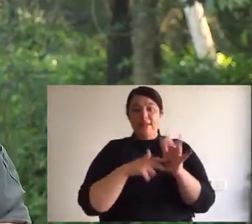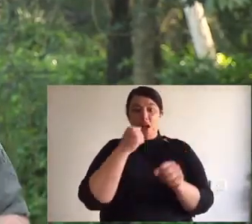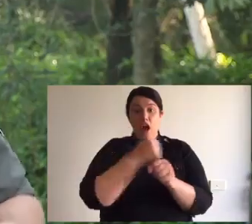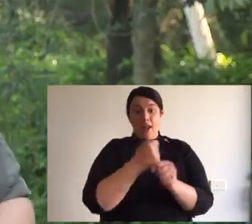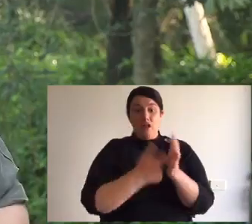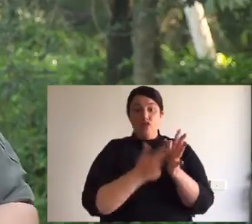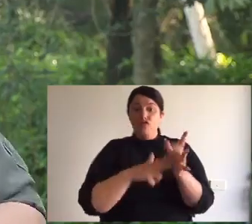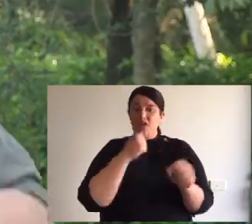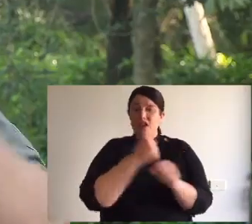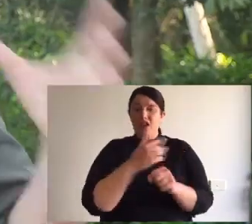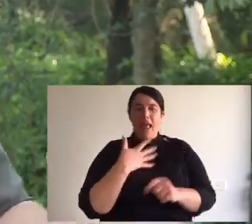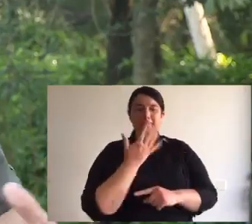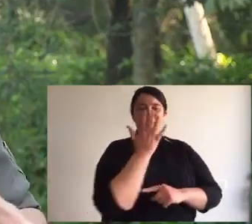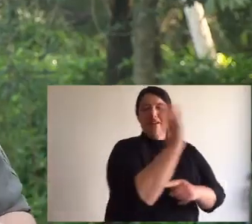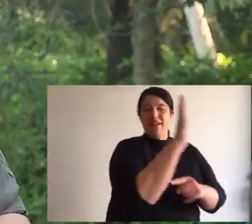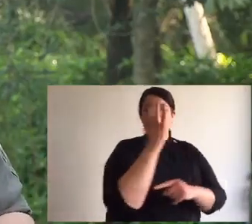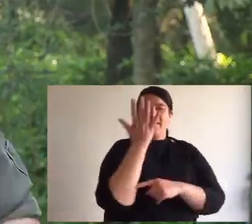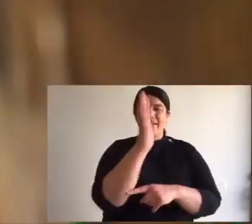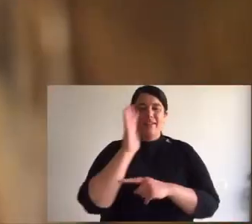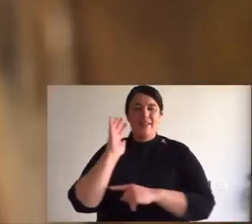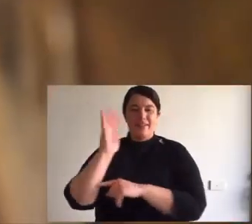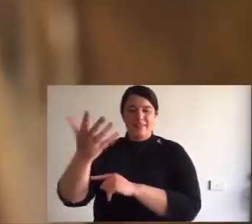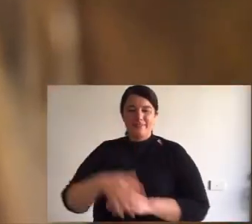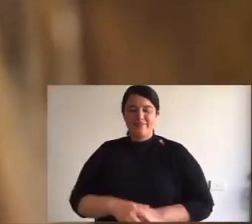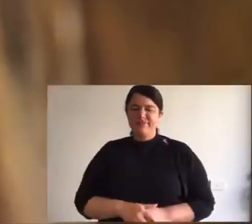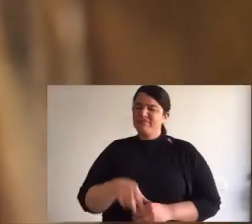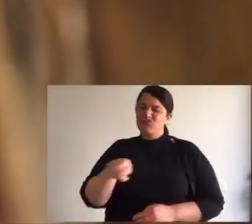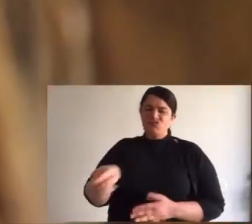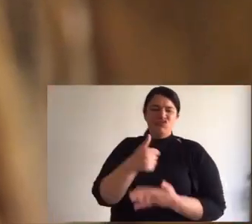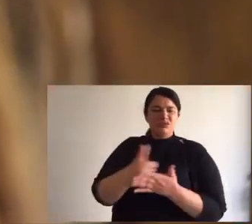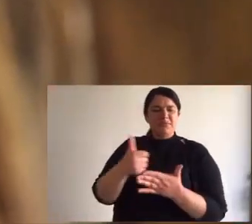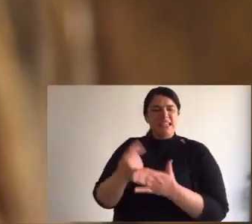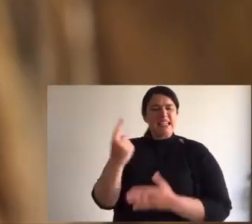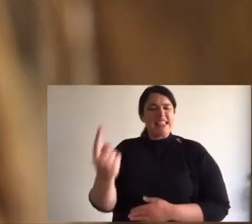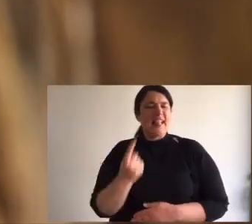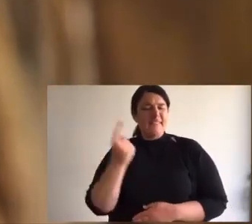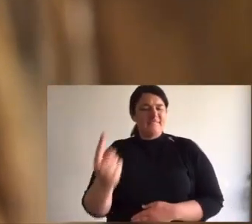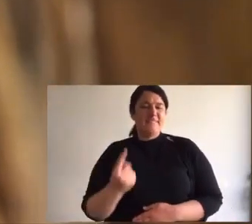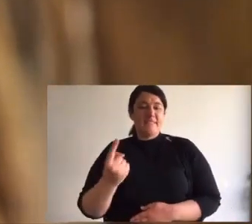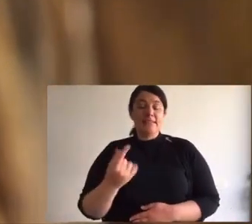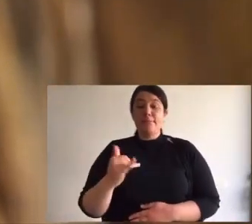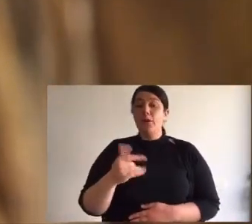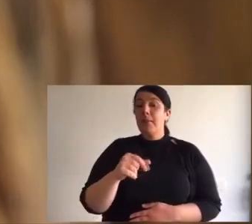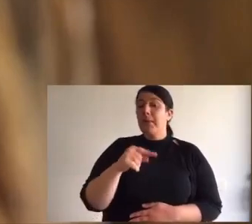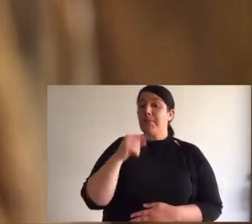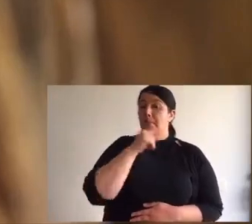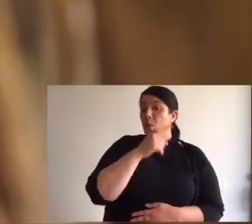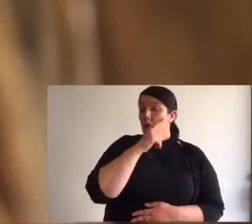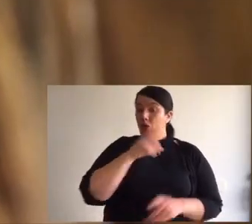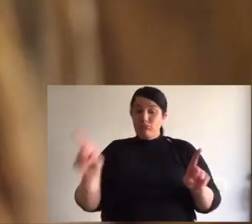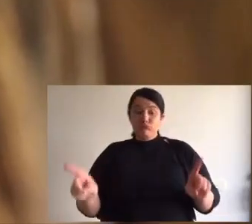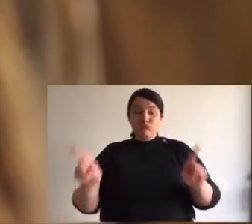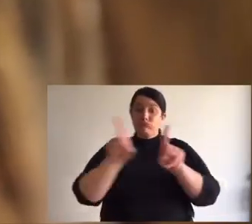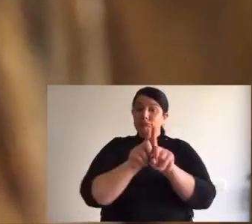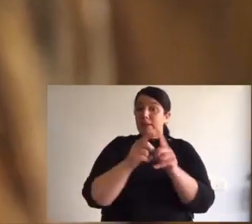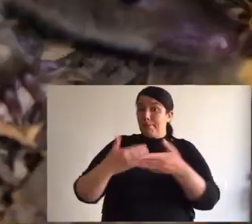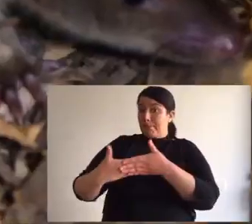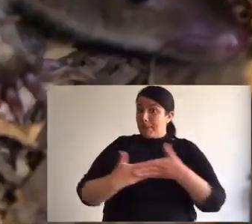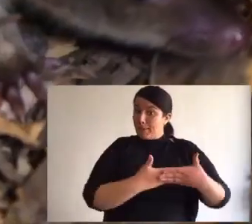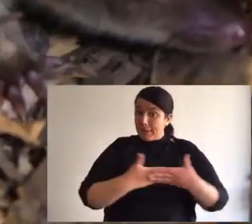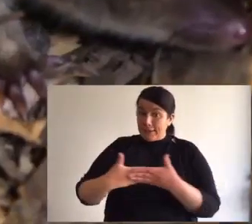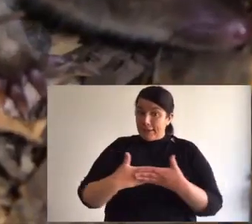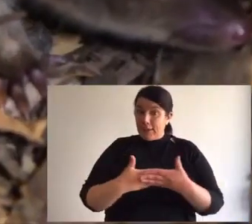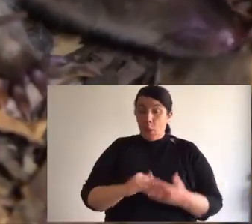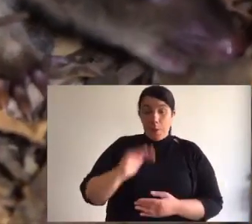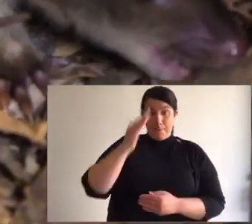and they love those eucalypt forests. Spotted tail quolls are known as solitary. Sometimes you'll have a male and a female when